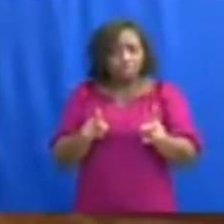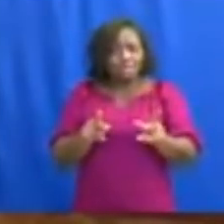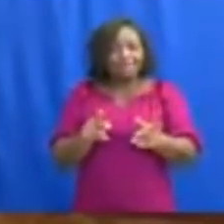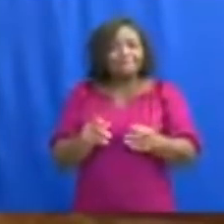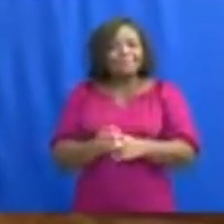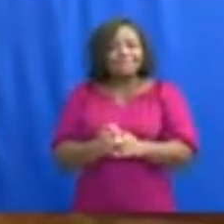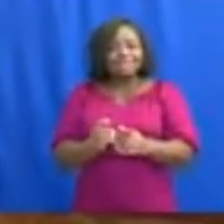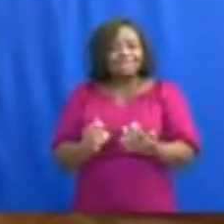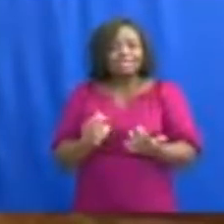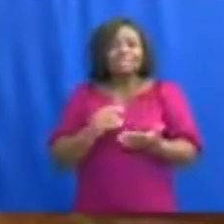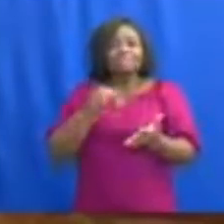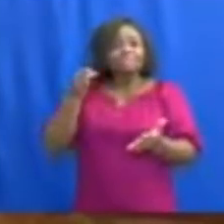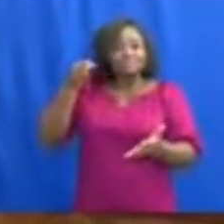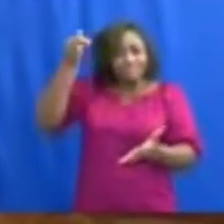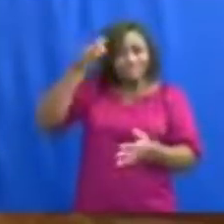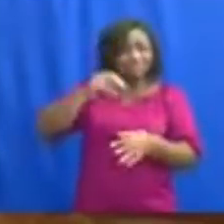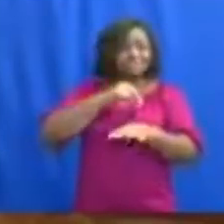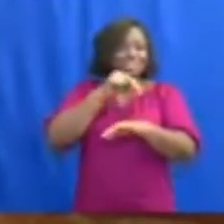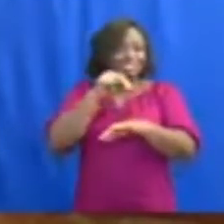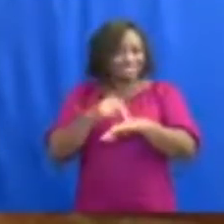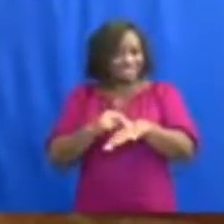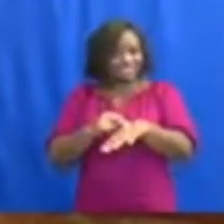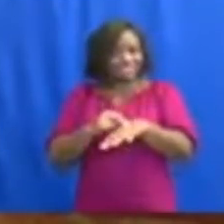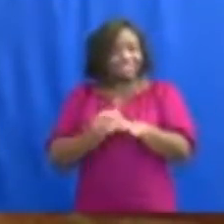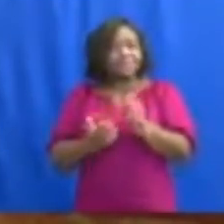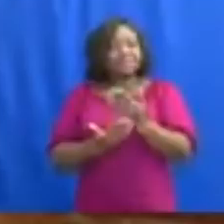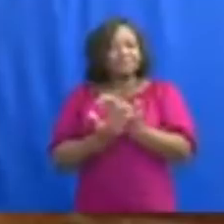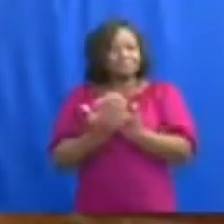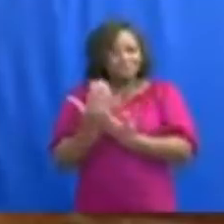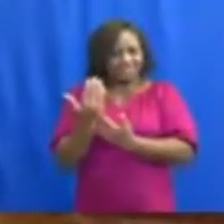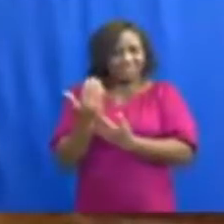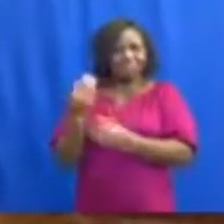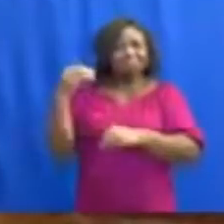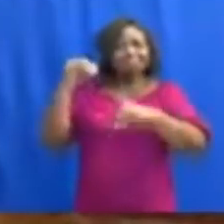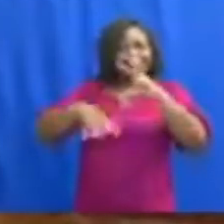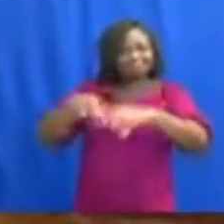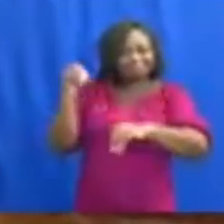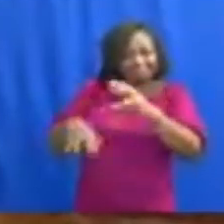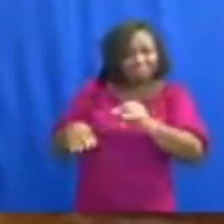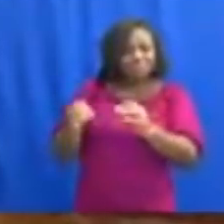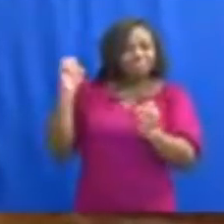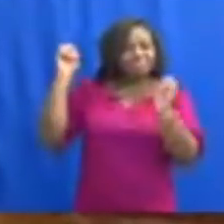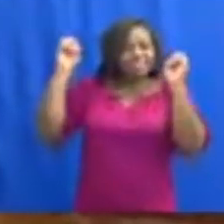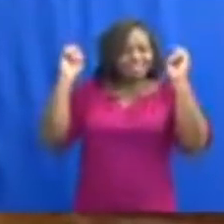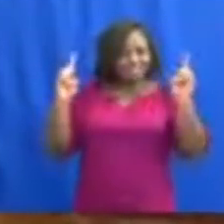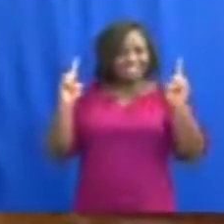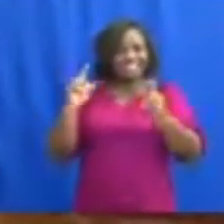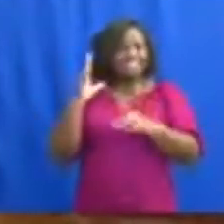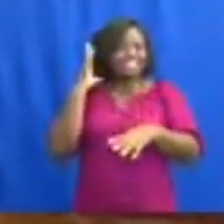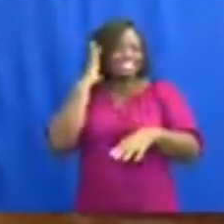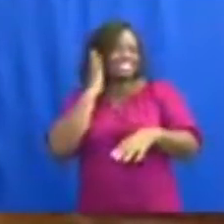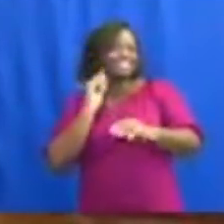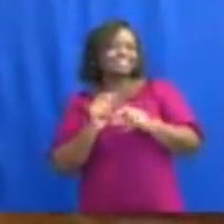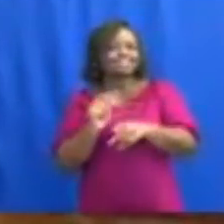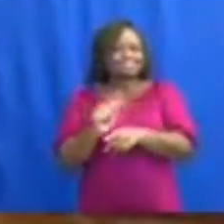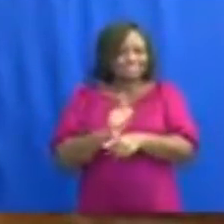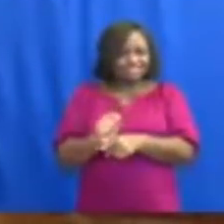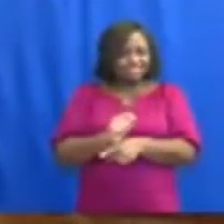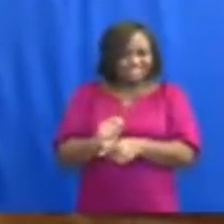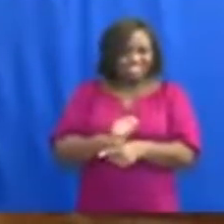guarantee the future of the nation is by investing in education and skills training of the youth.